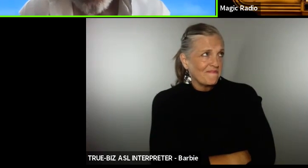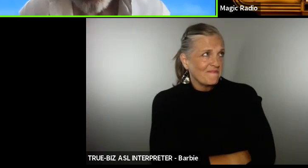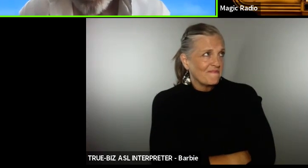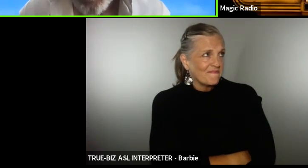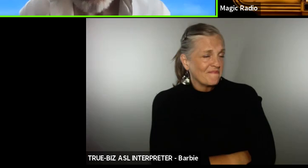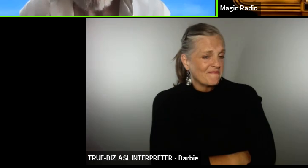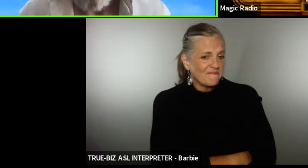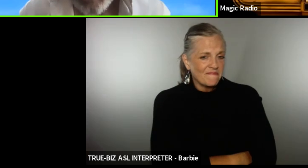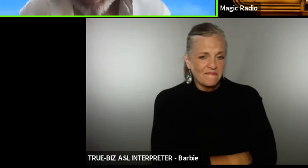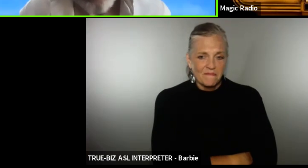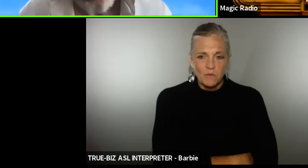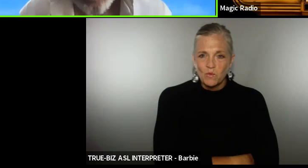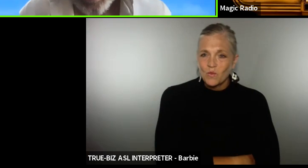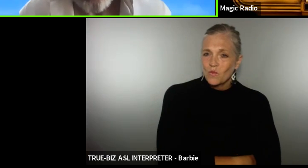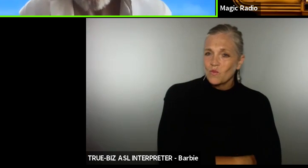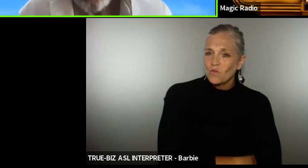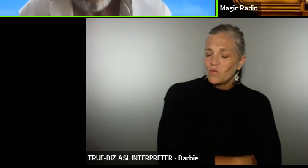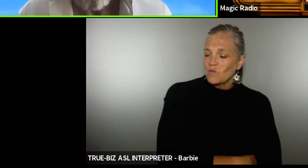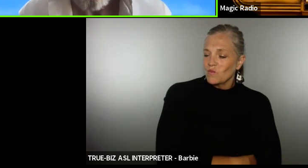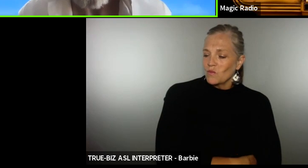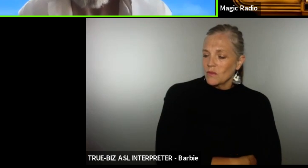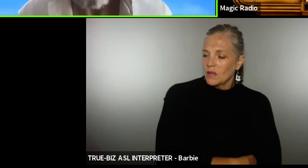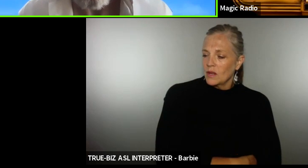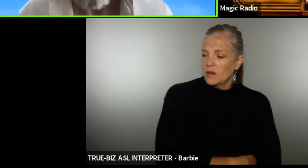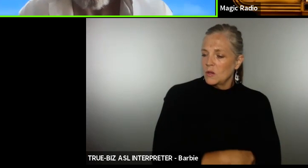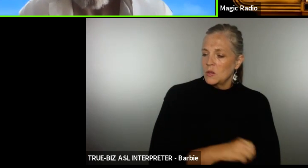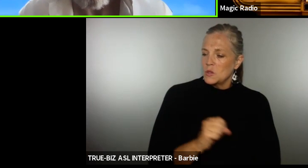so I get to stay at sea